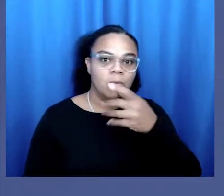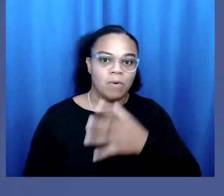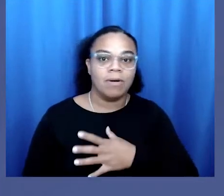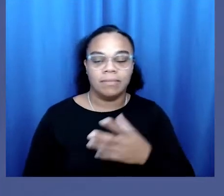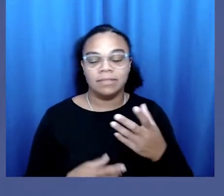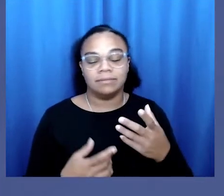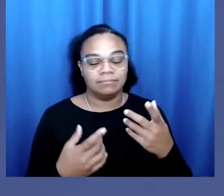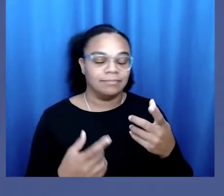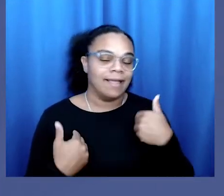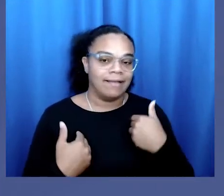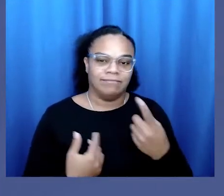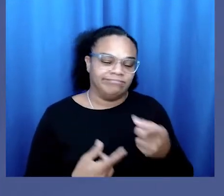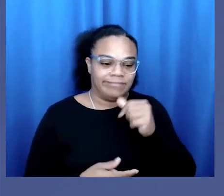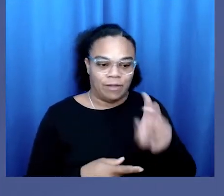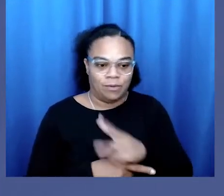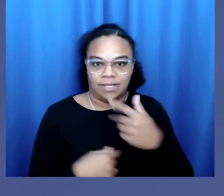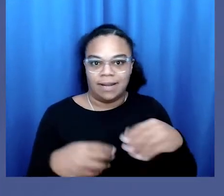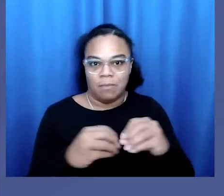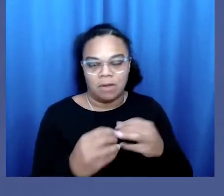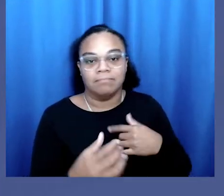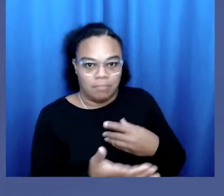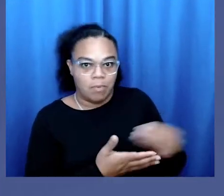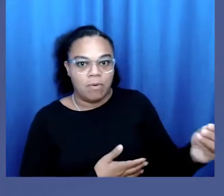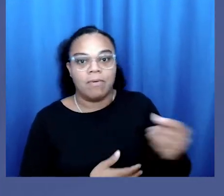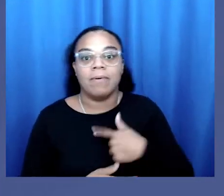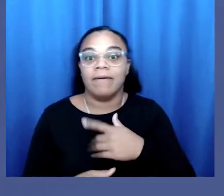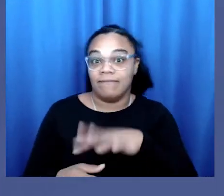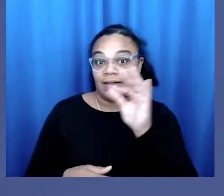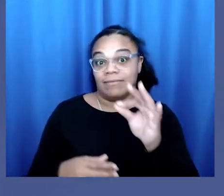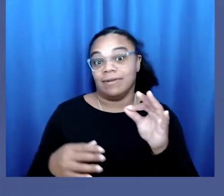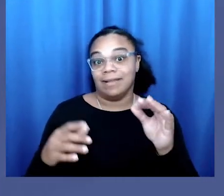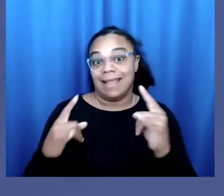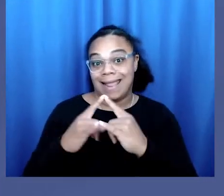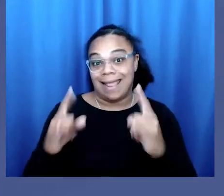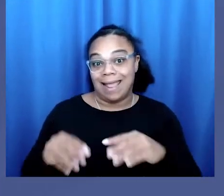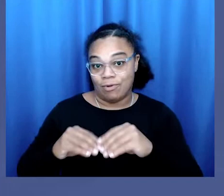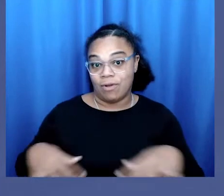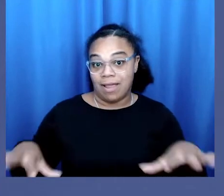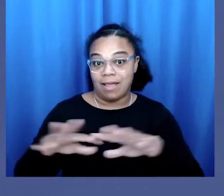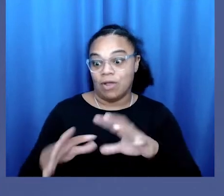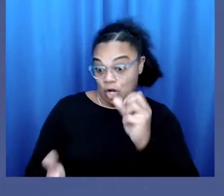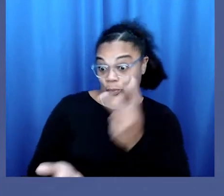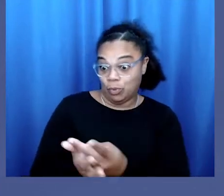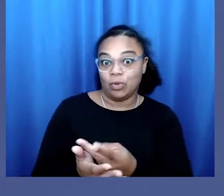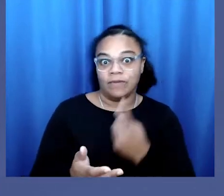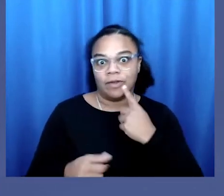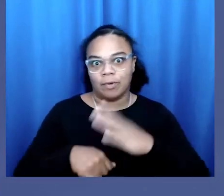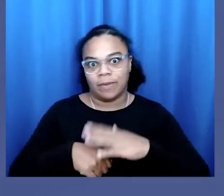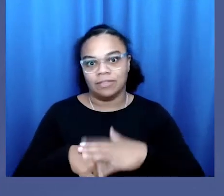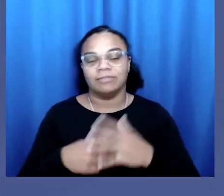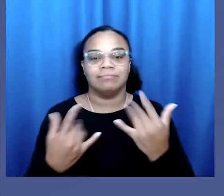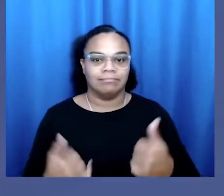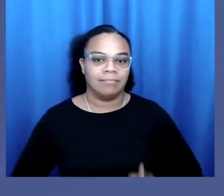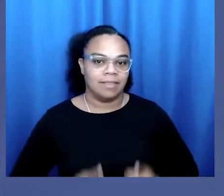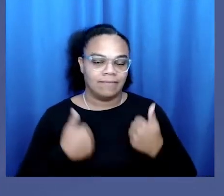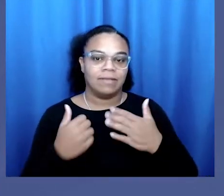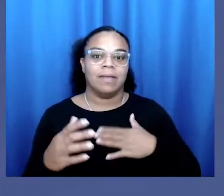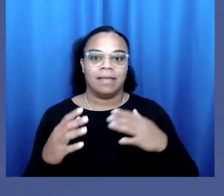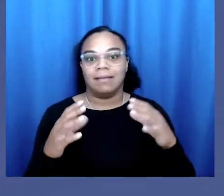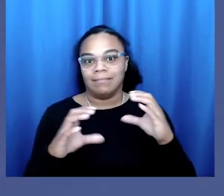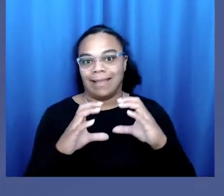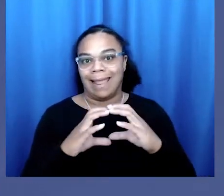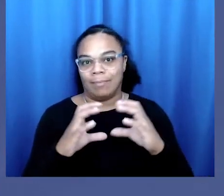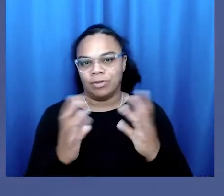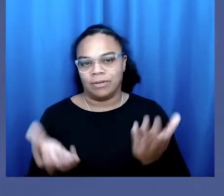have a camper she was no longer living in. I found a campground approved by my probation and am currently living in my camper in Georgia.